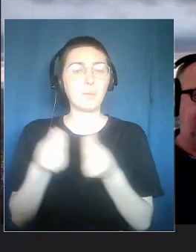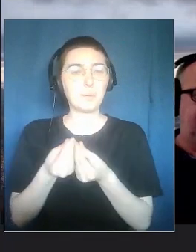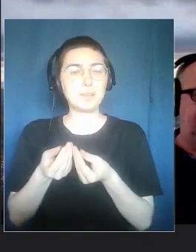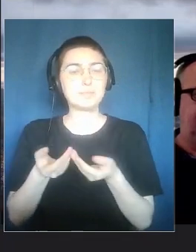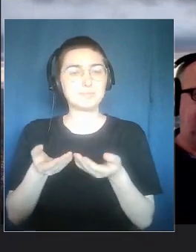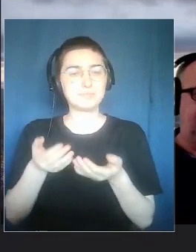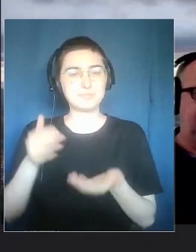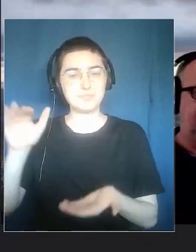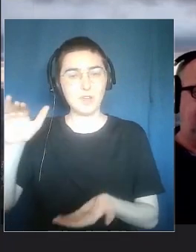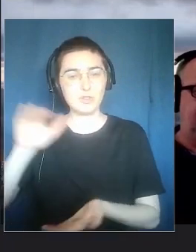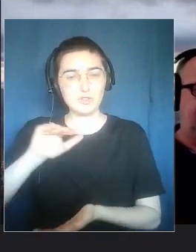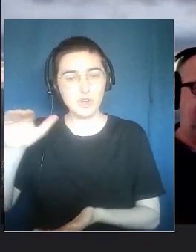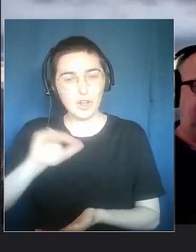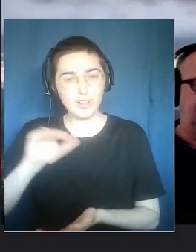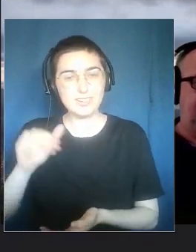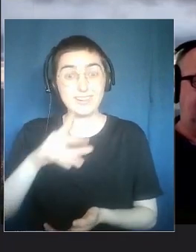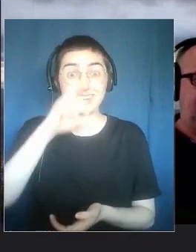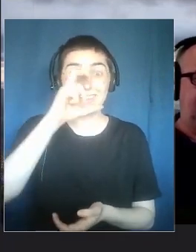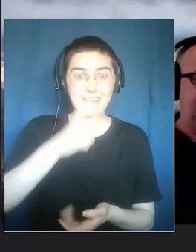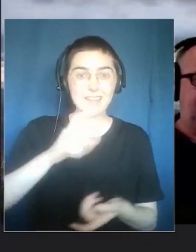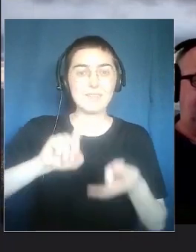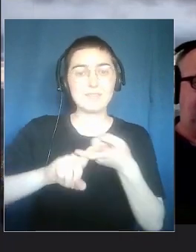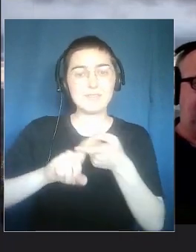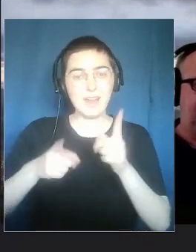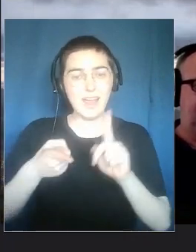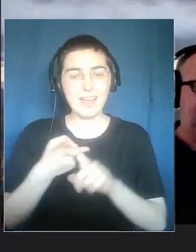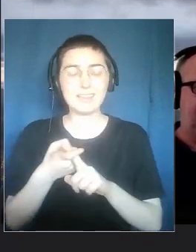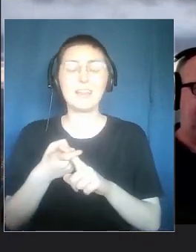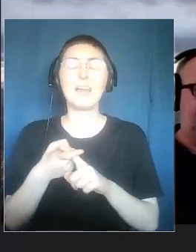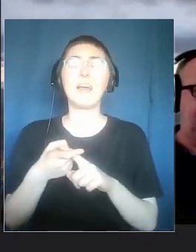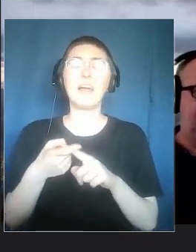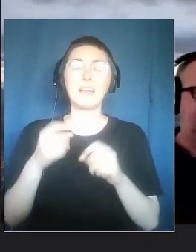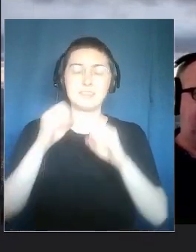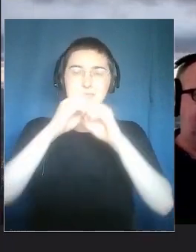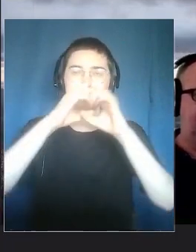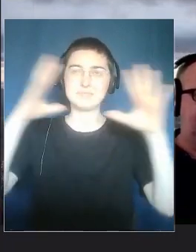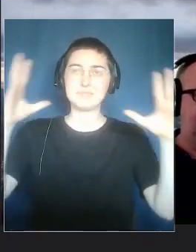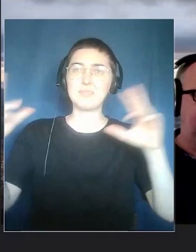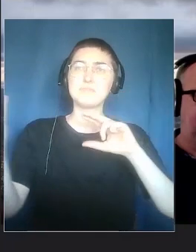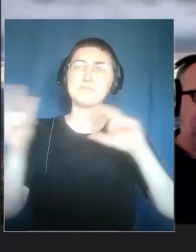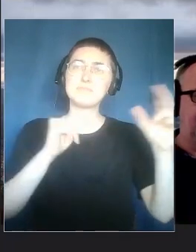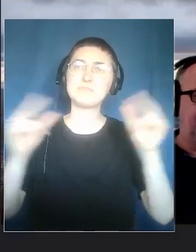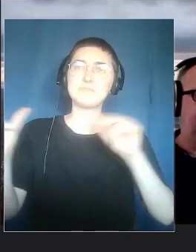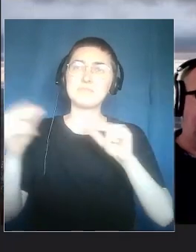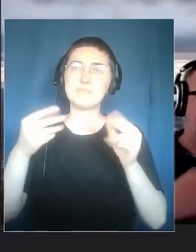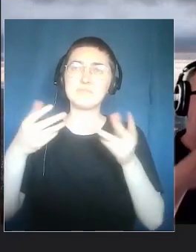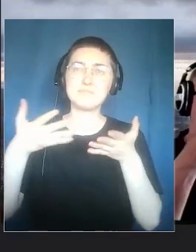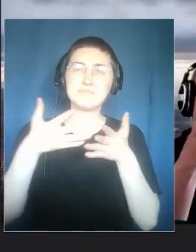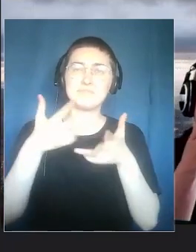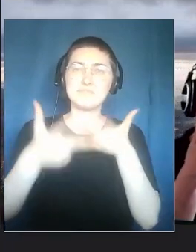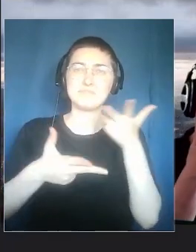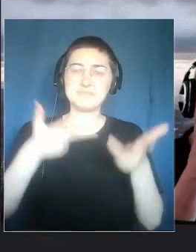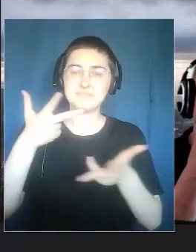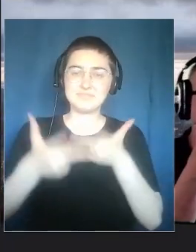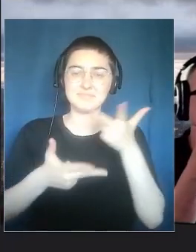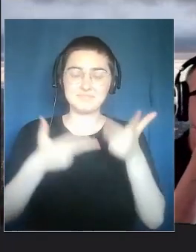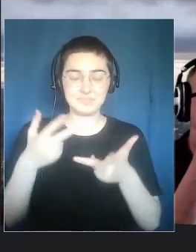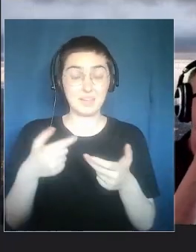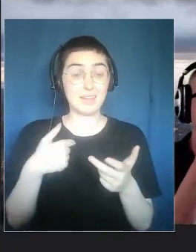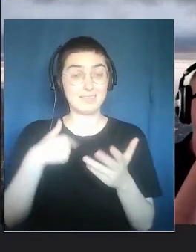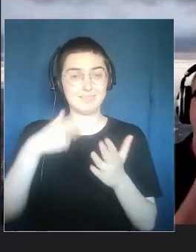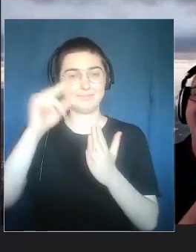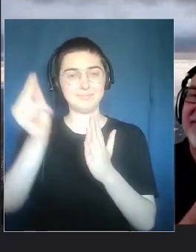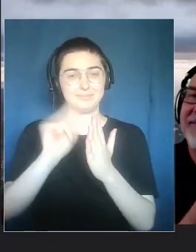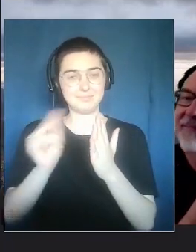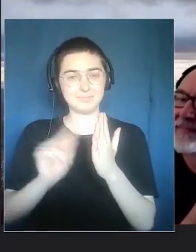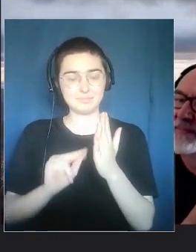some meetings with the son of Dante and his friends, who said a few